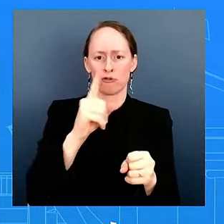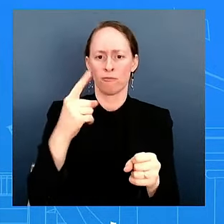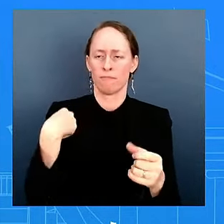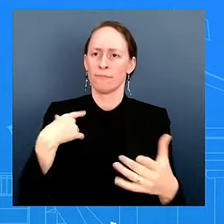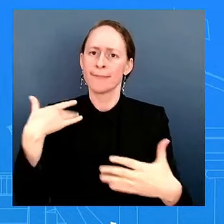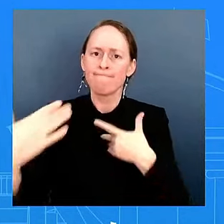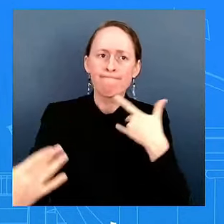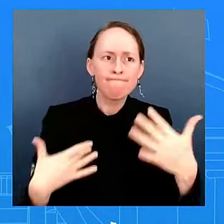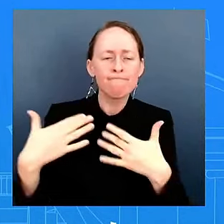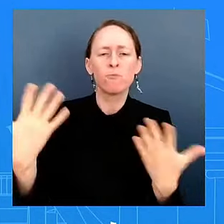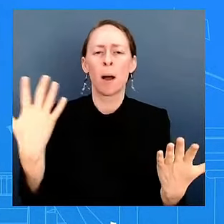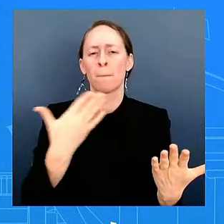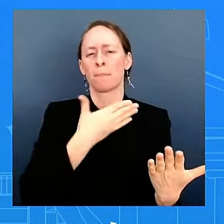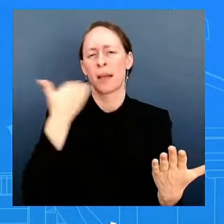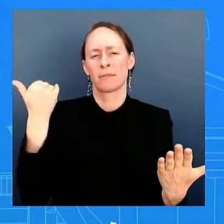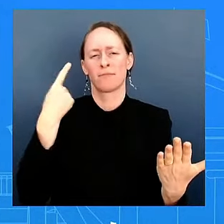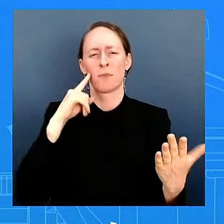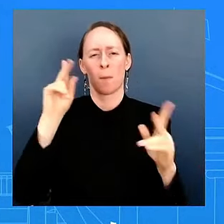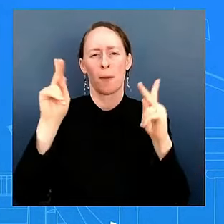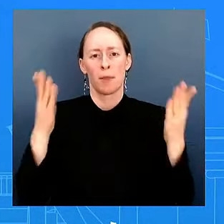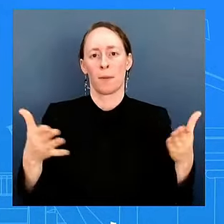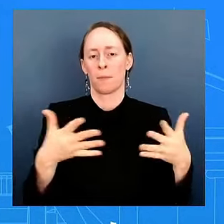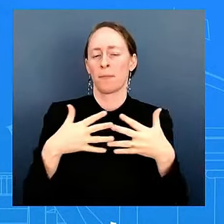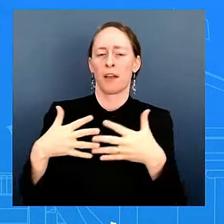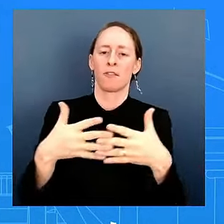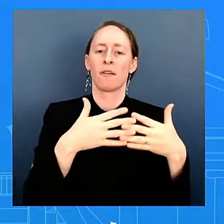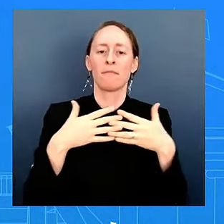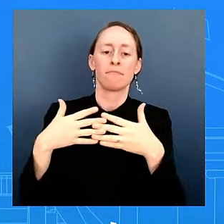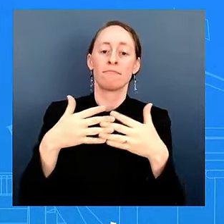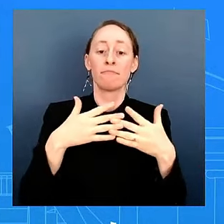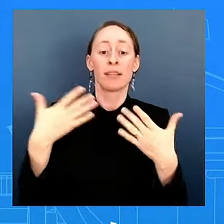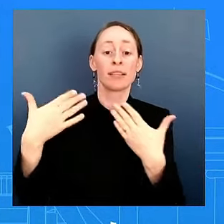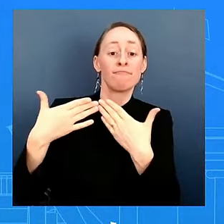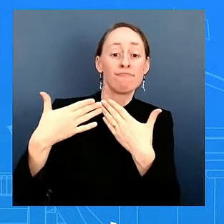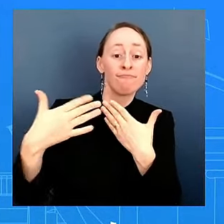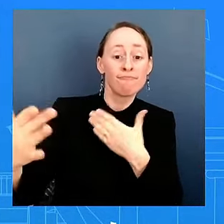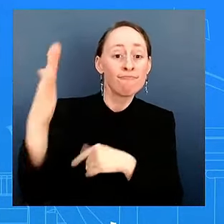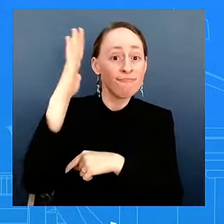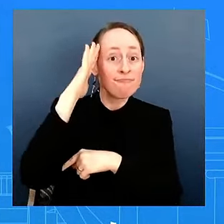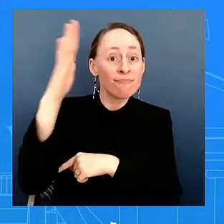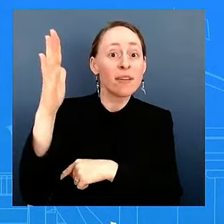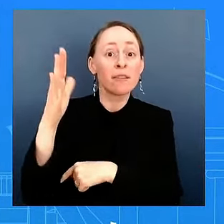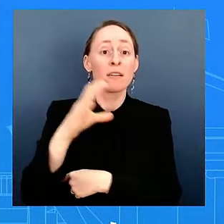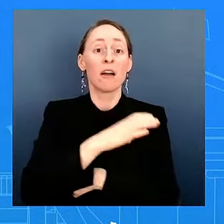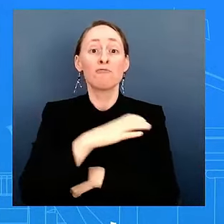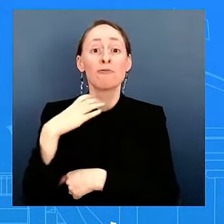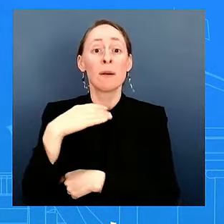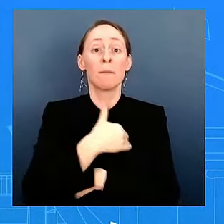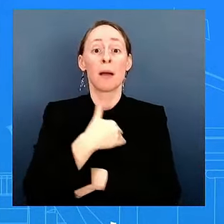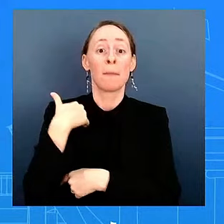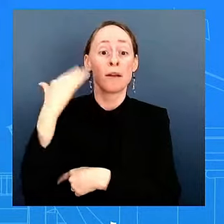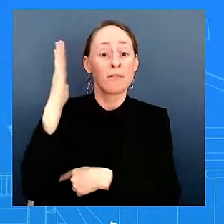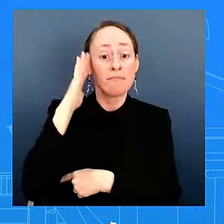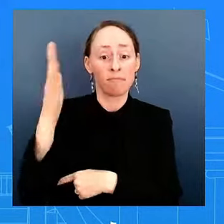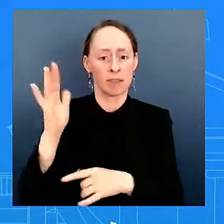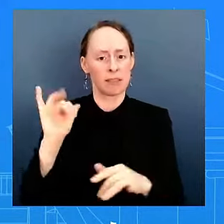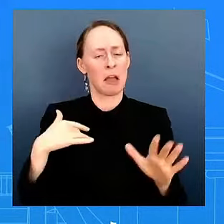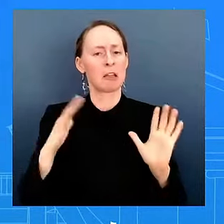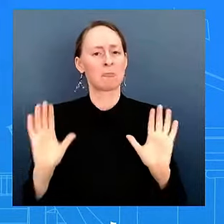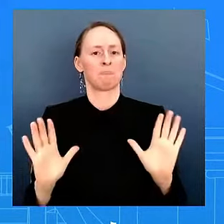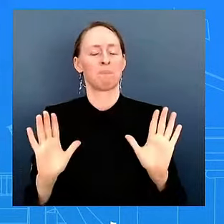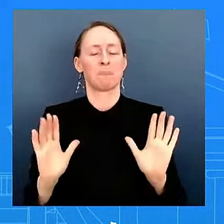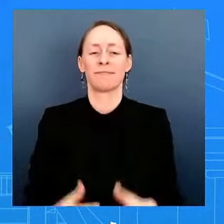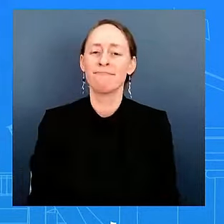you know, future congressional members. And that's what I can speak to, and that's where I'll stay. Thank you, Brady.